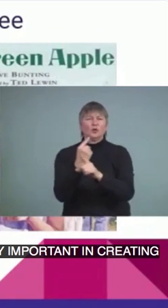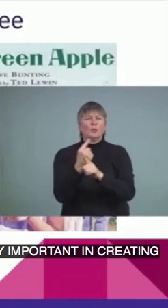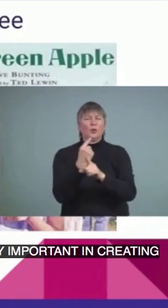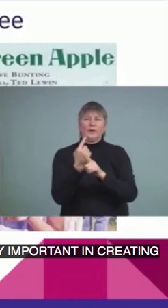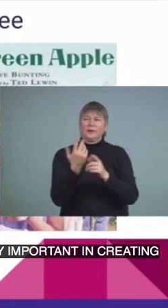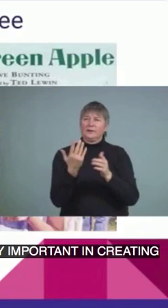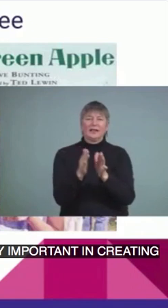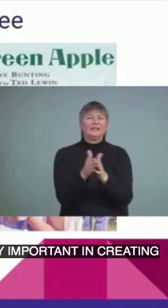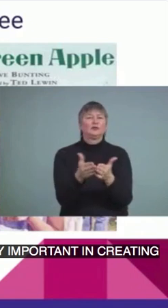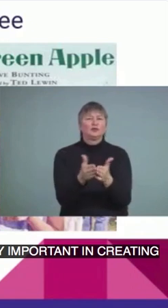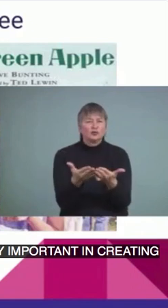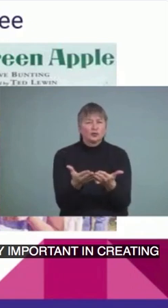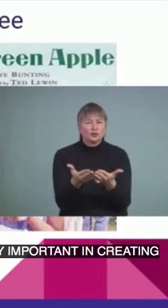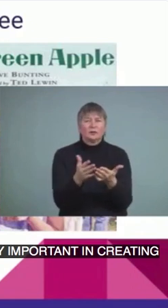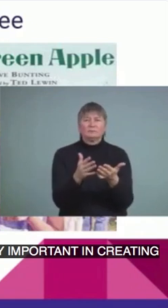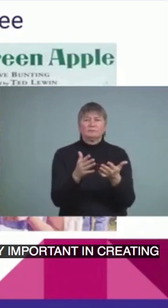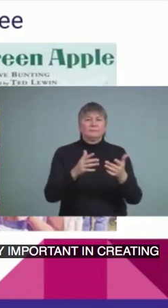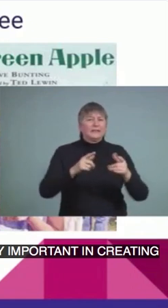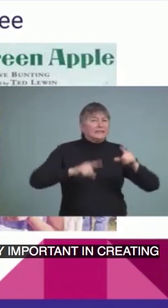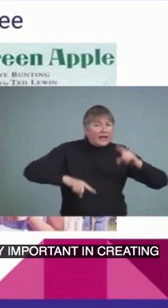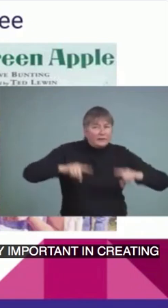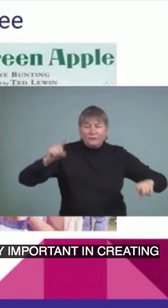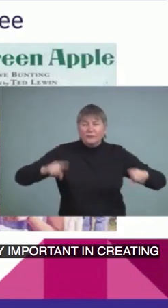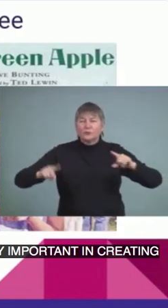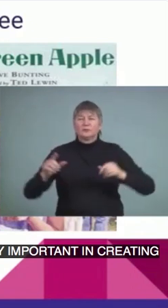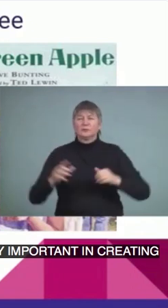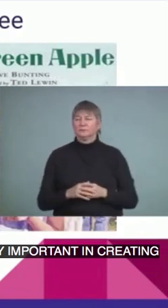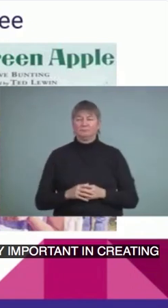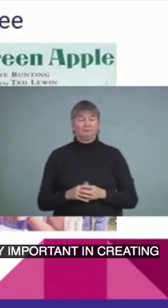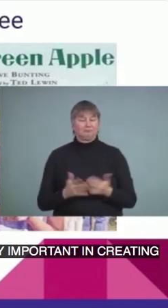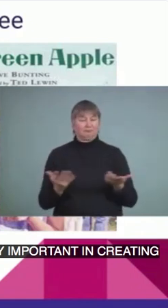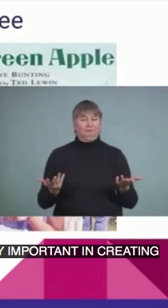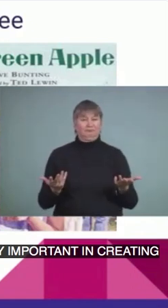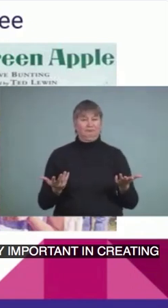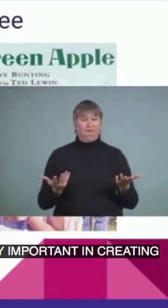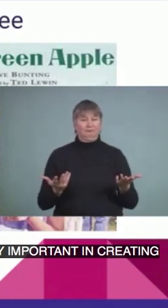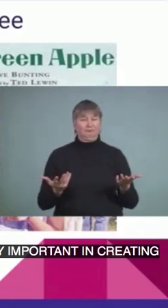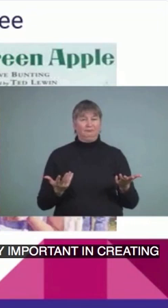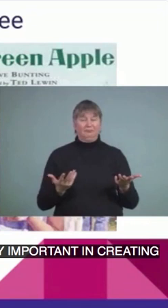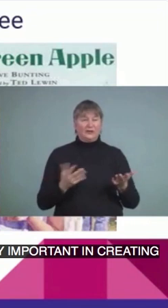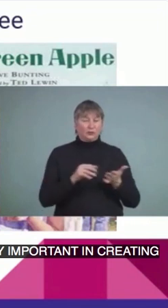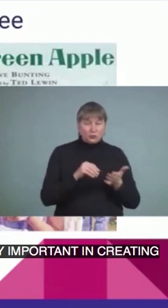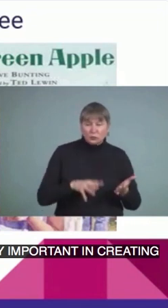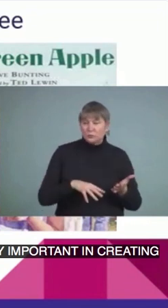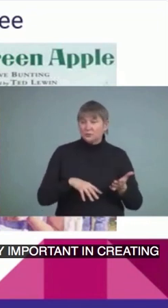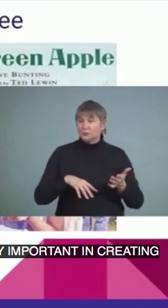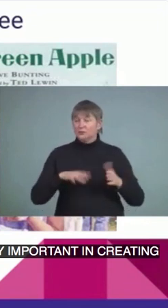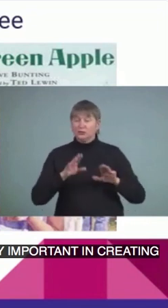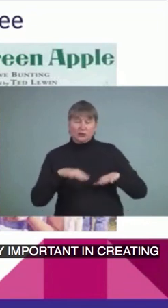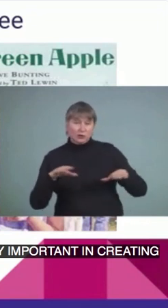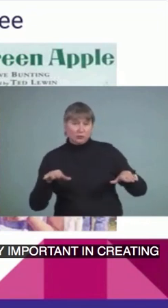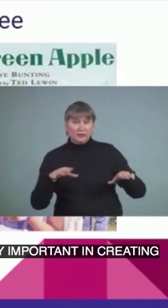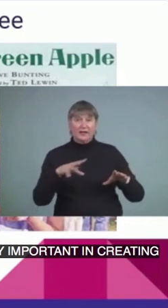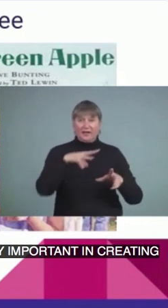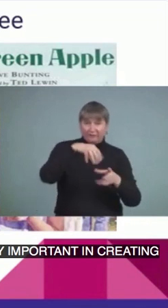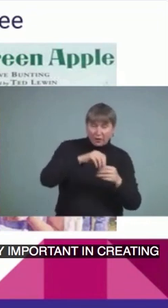more diverse, diverse, has diversity of students and children in the